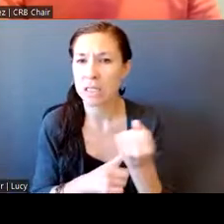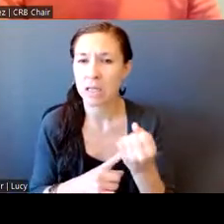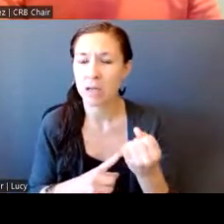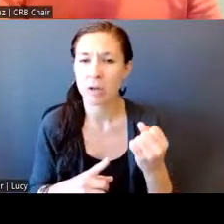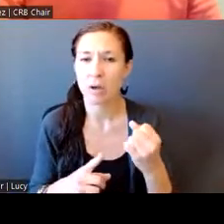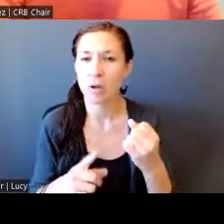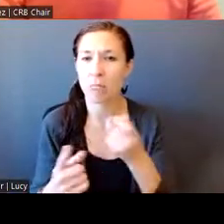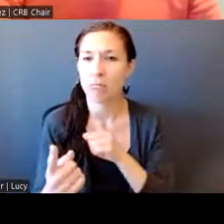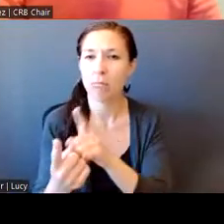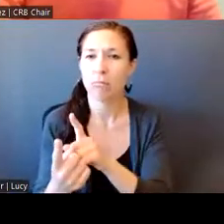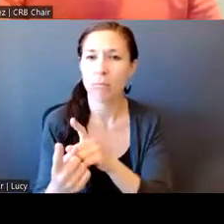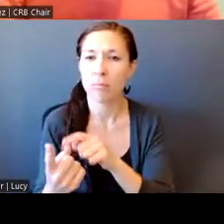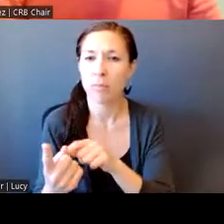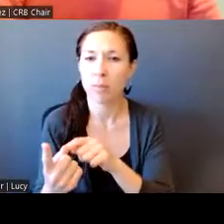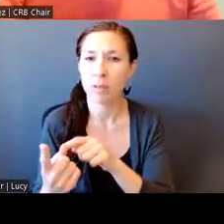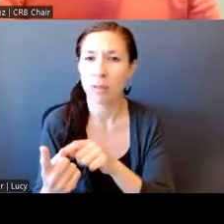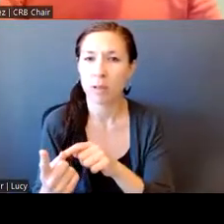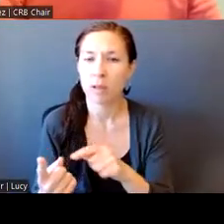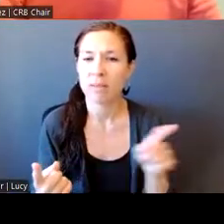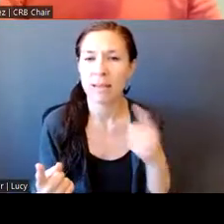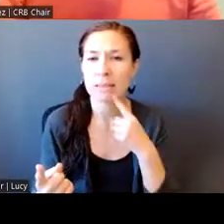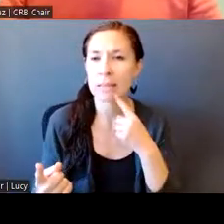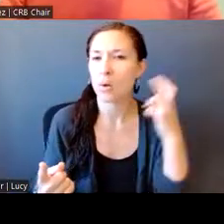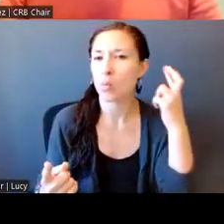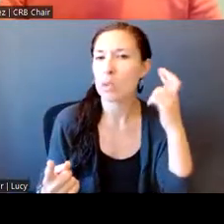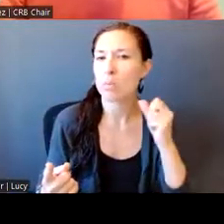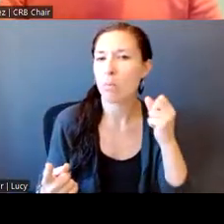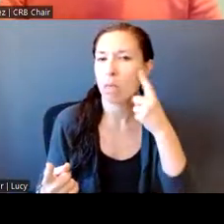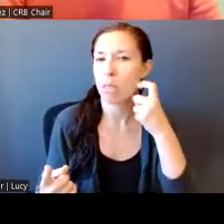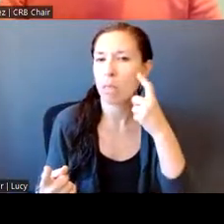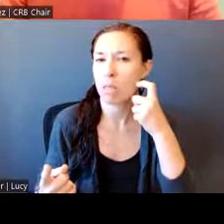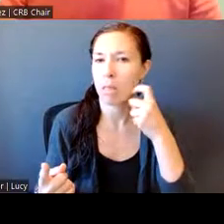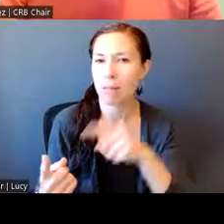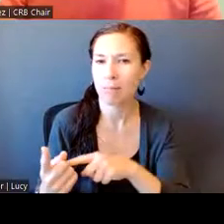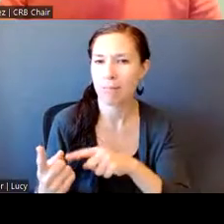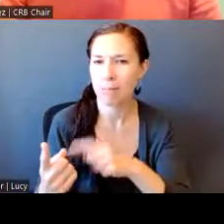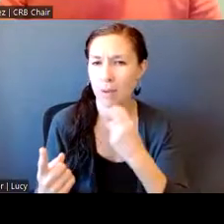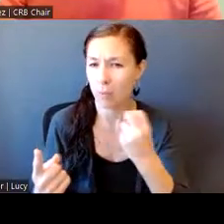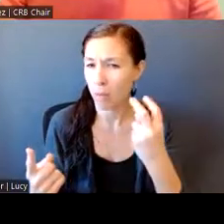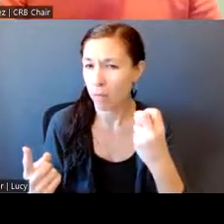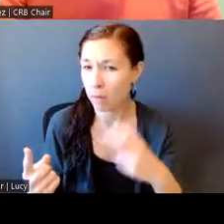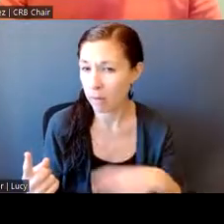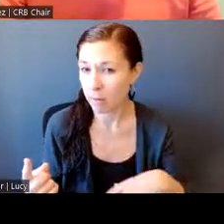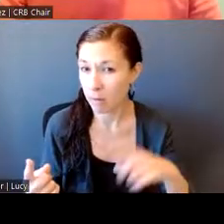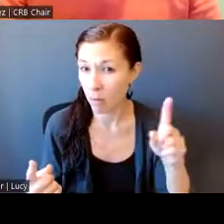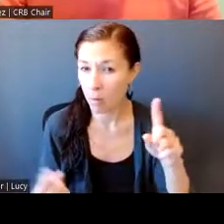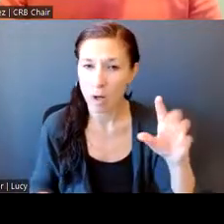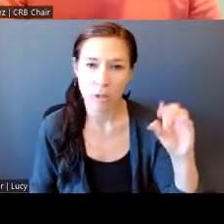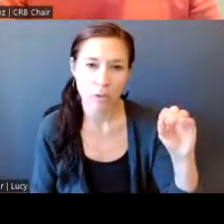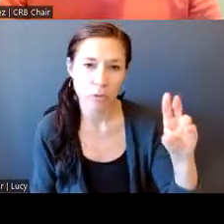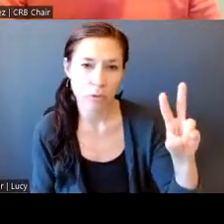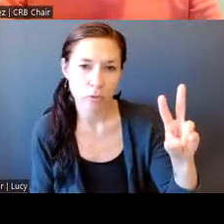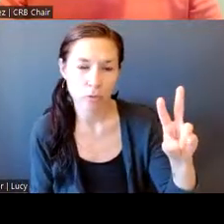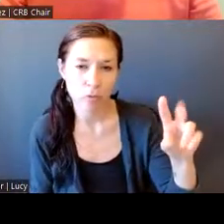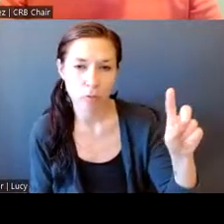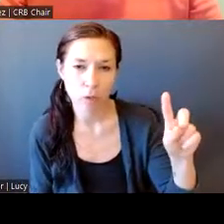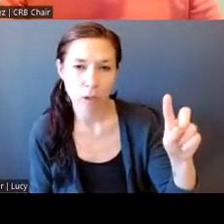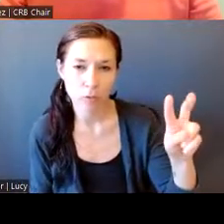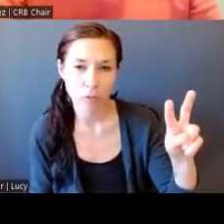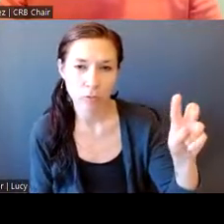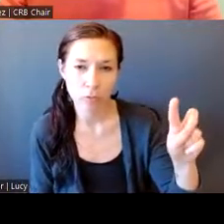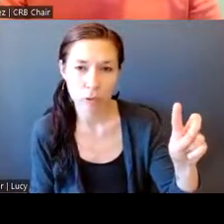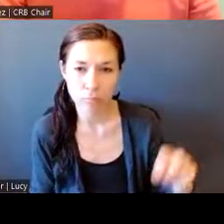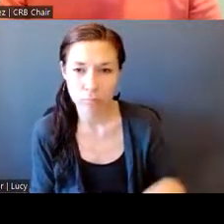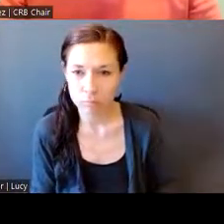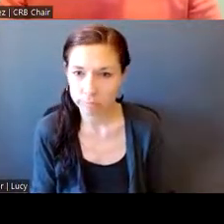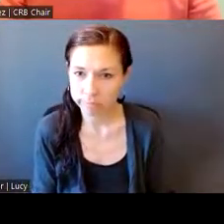the basis was reasonable suspicion, and the zip code was 02121. I thought